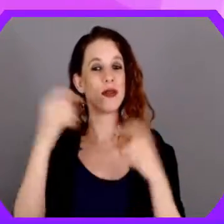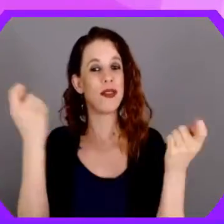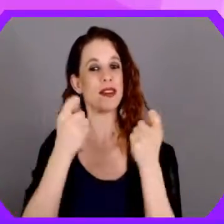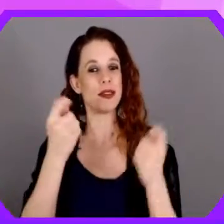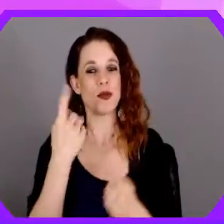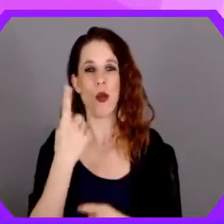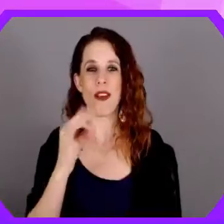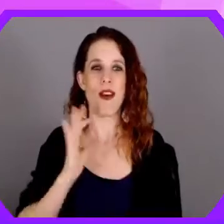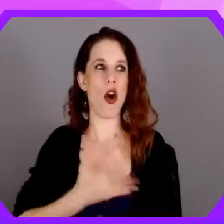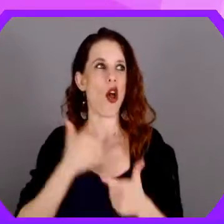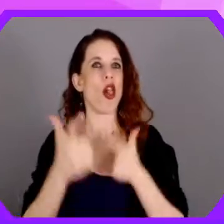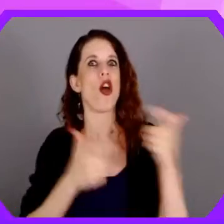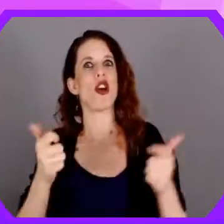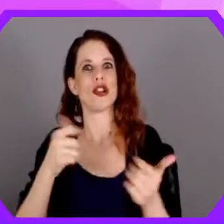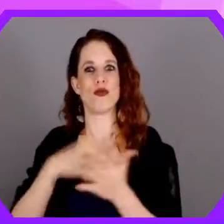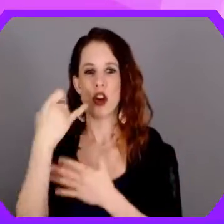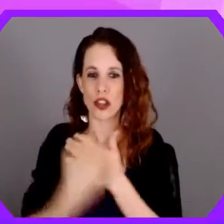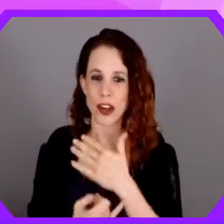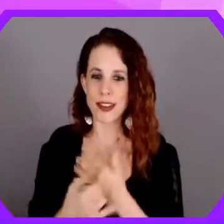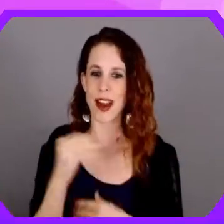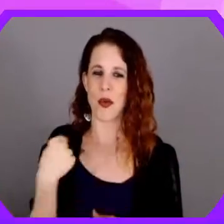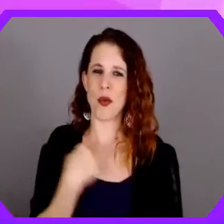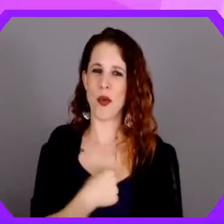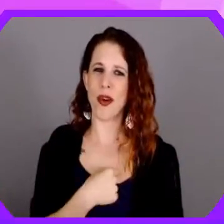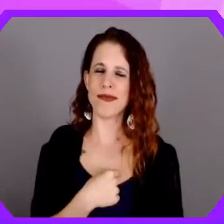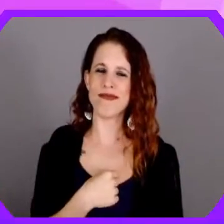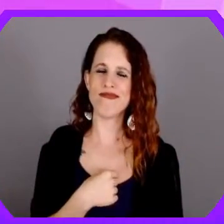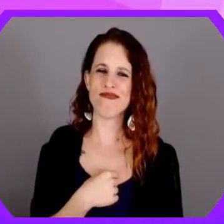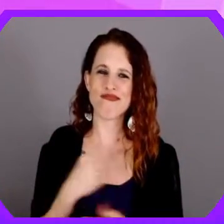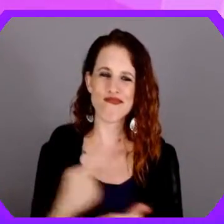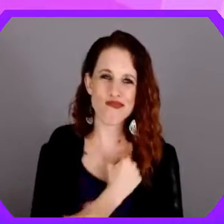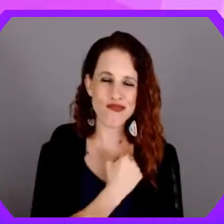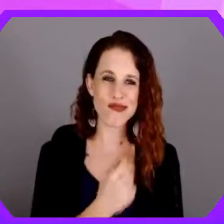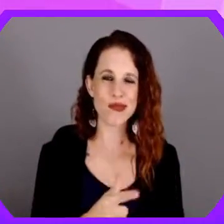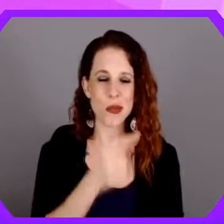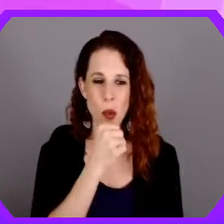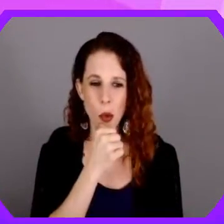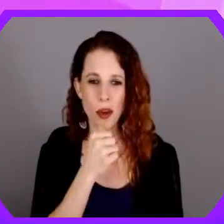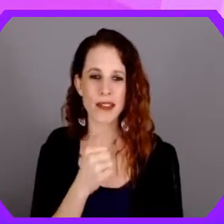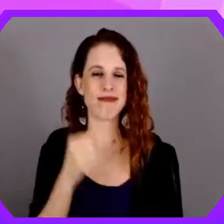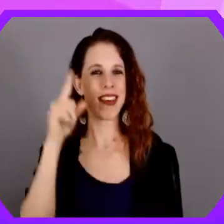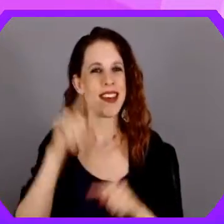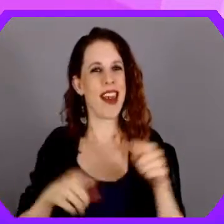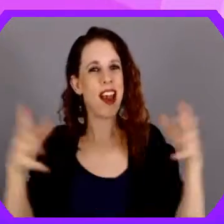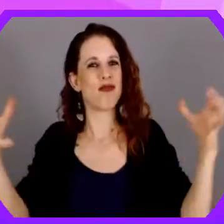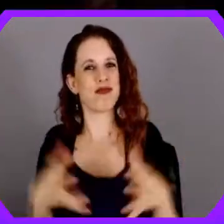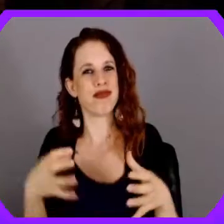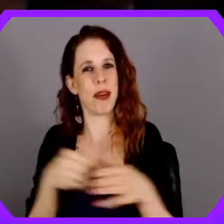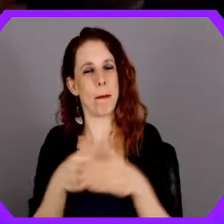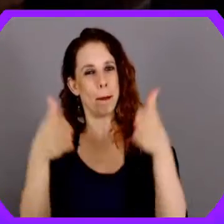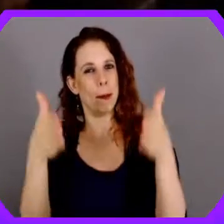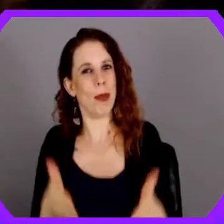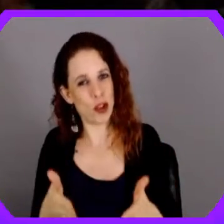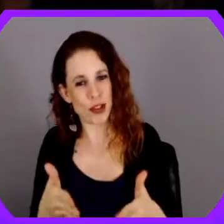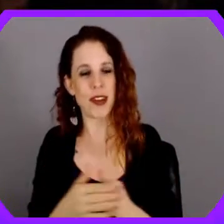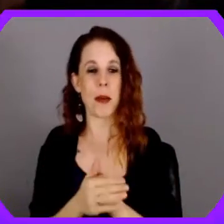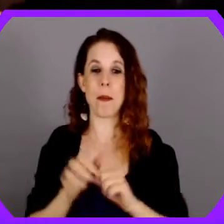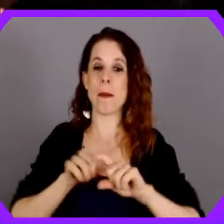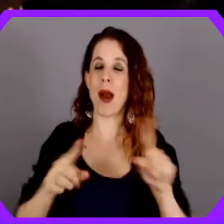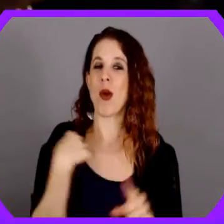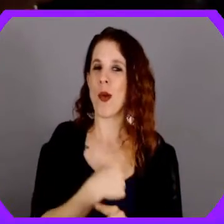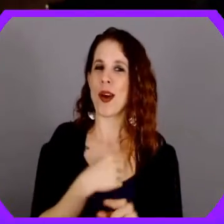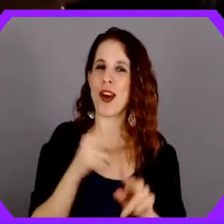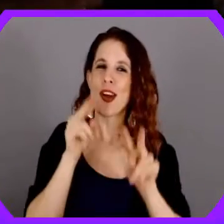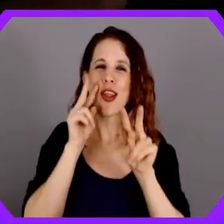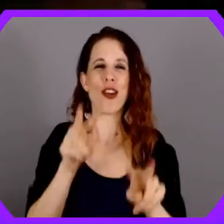Inclusion Festival is one of our largest projects, and we're a little bit disappointed to not be able to gather in person,